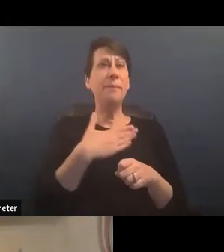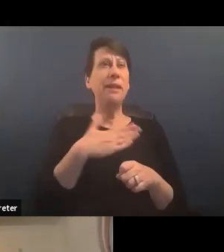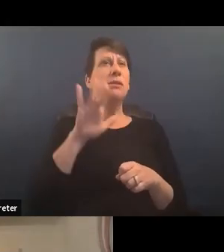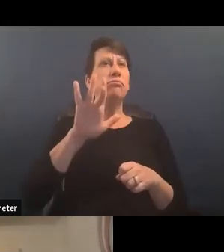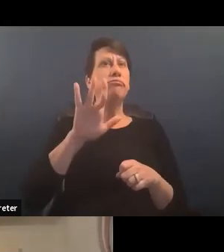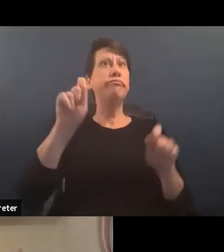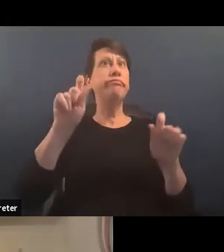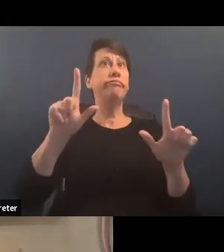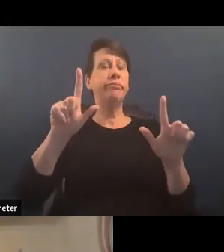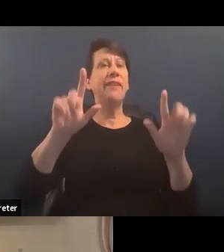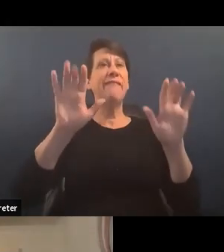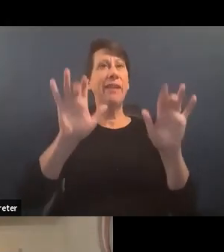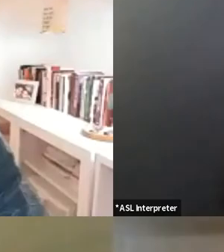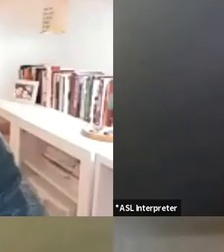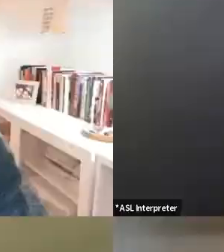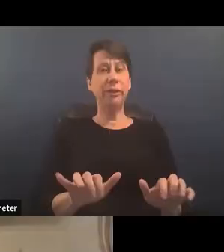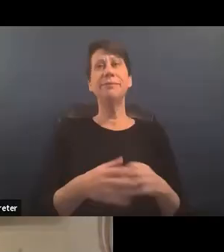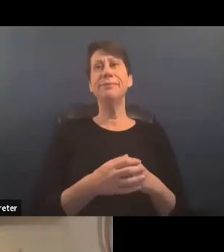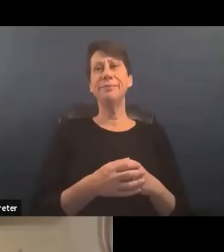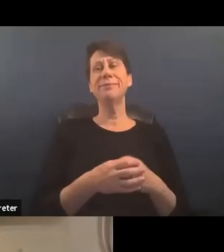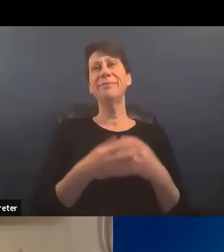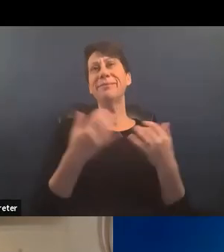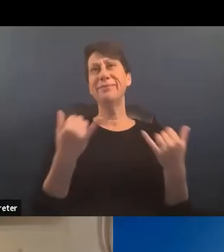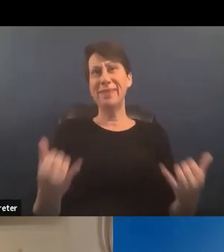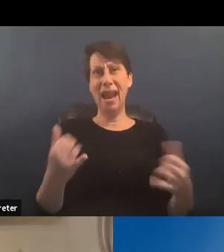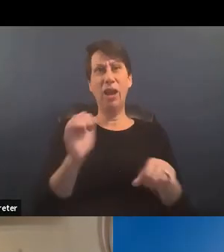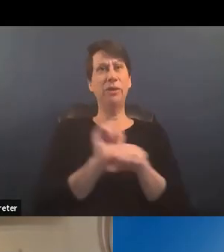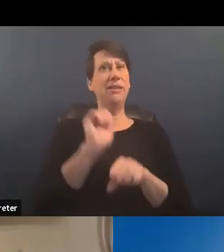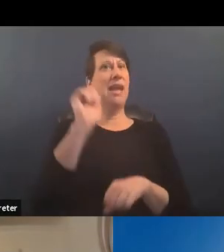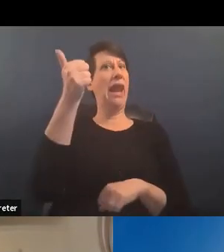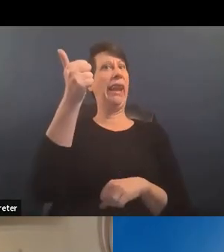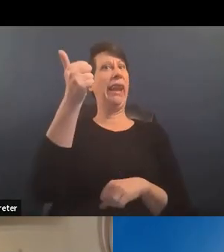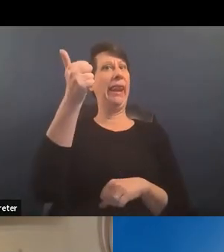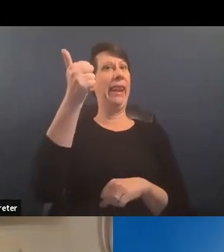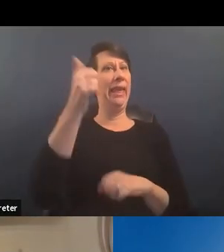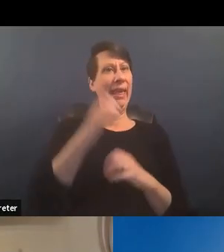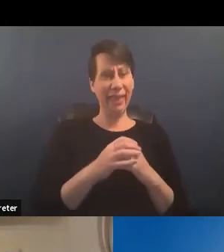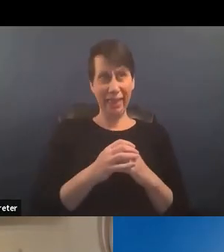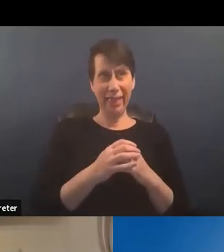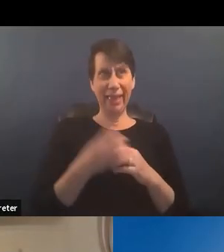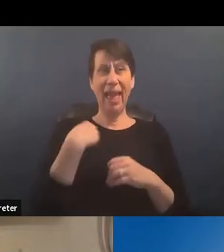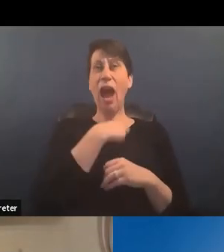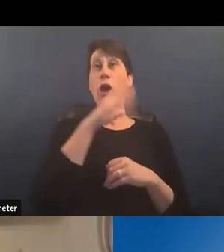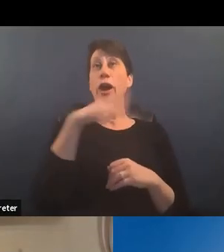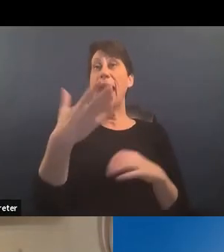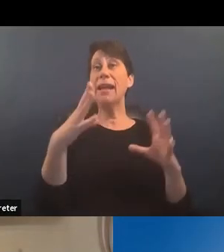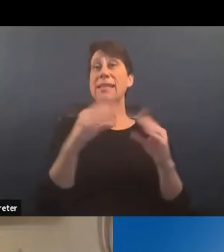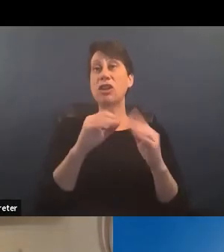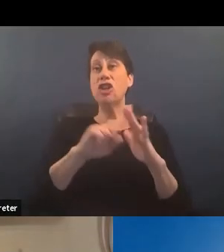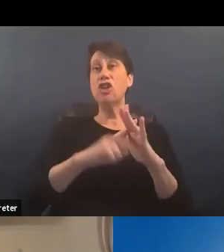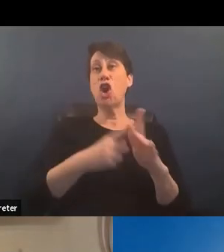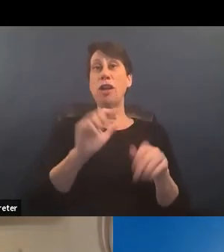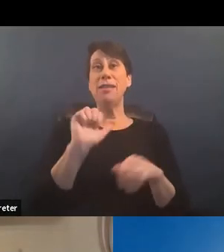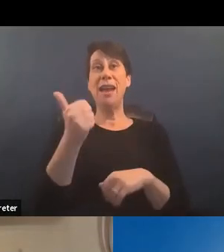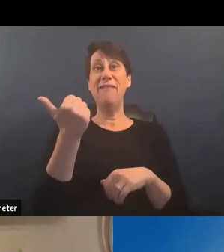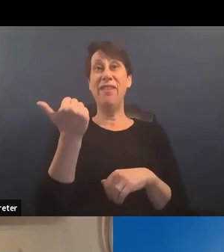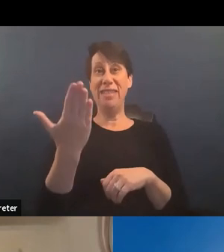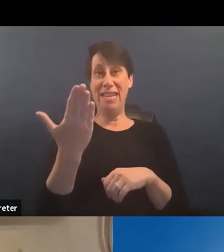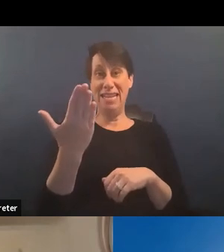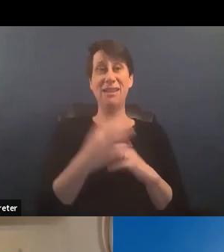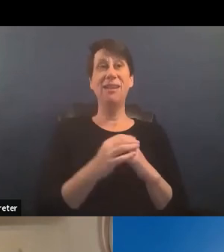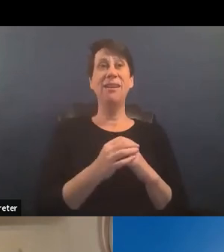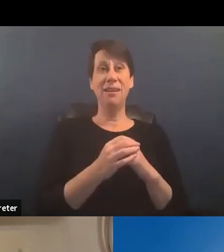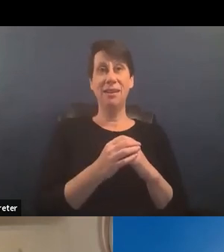um we are at the the 10 o'clock mark um our next session starts at 10 15 and we'll be